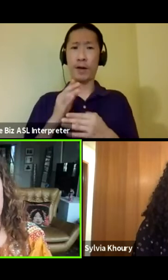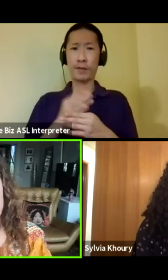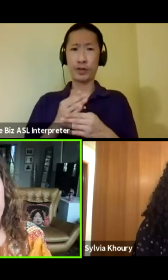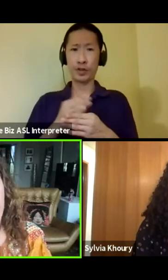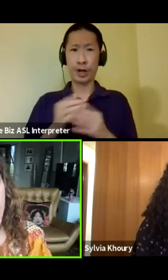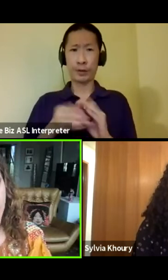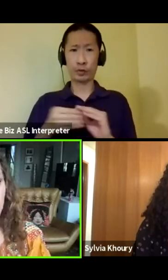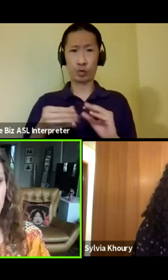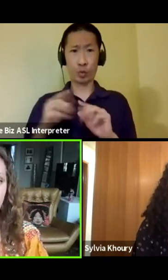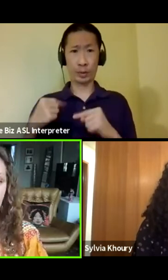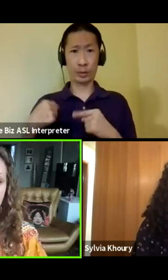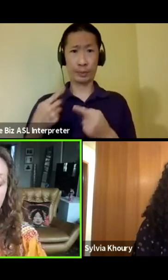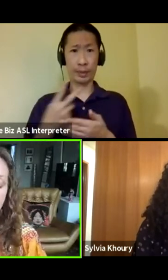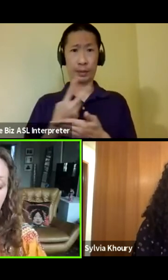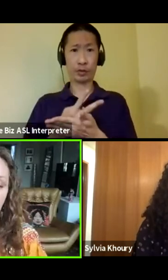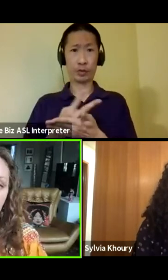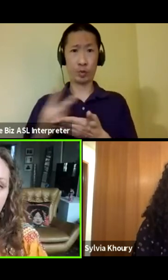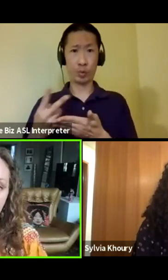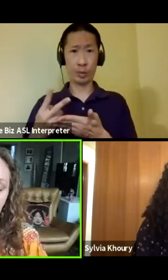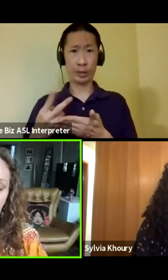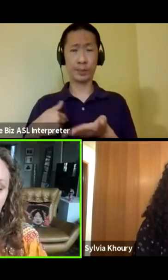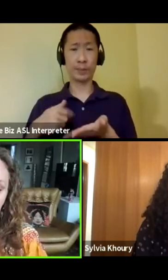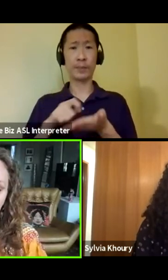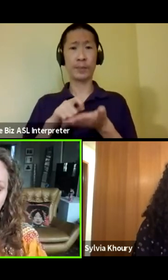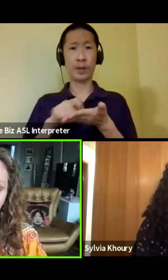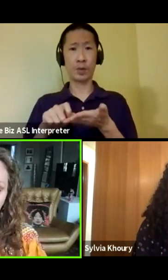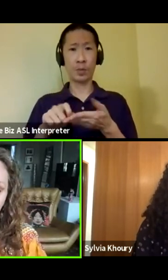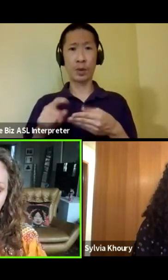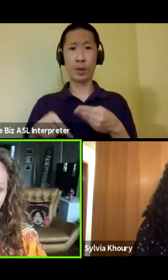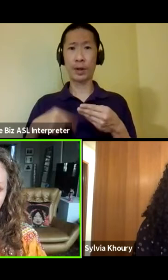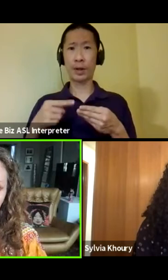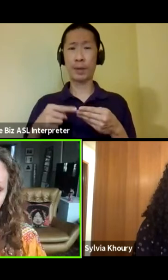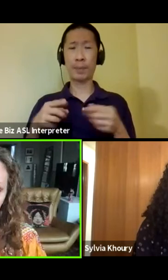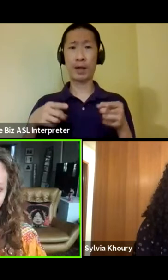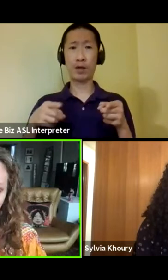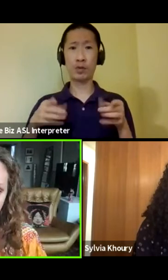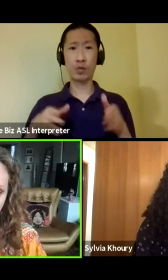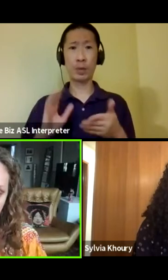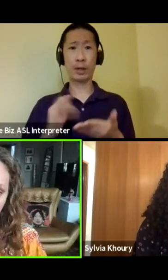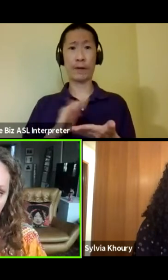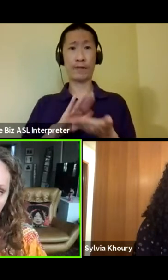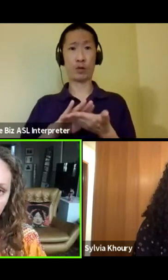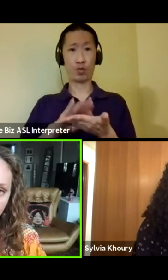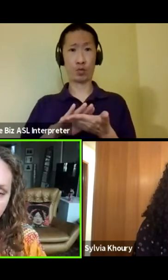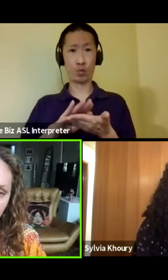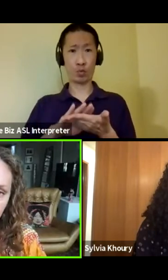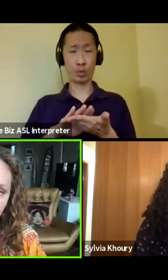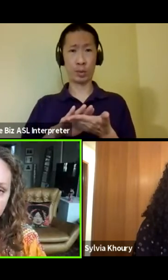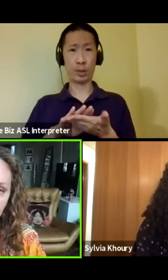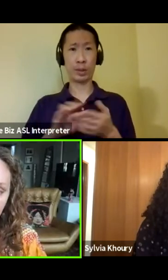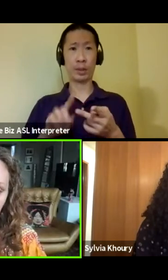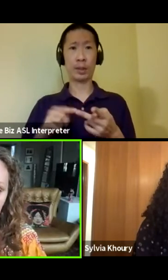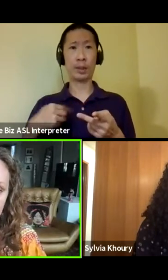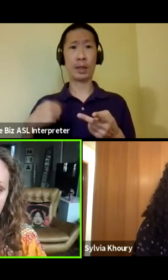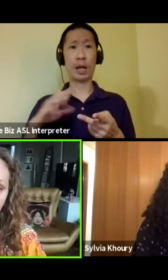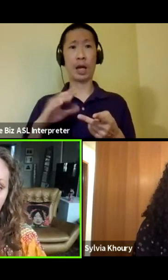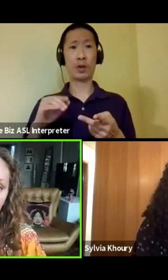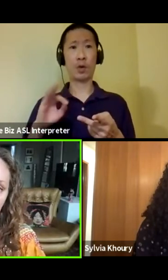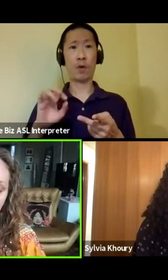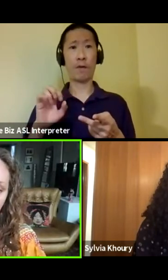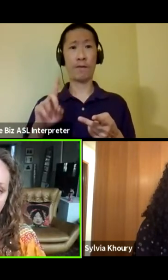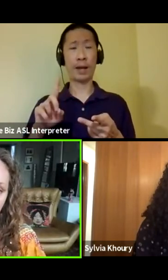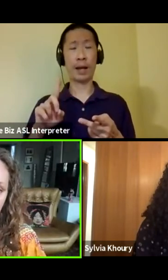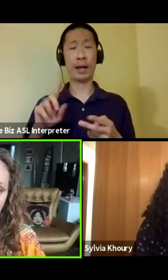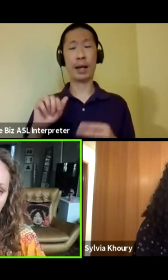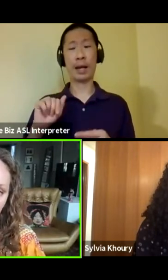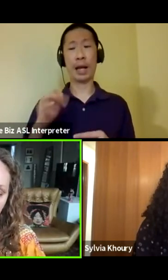past two weeks. I wrote about the director of our schools. I'm also co-founder of Afghan Friends Network,